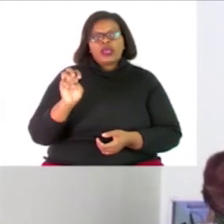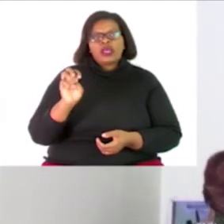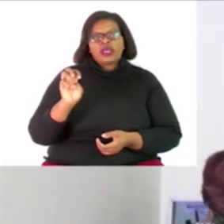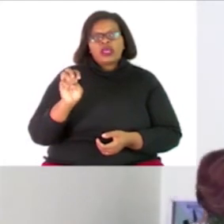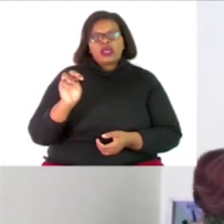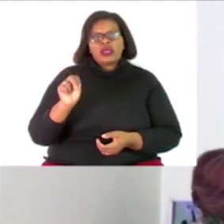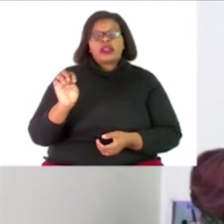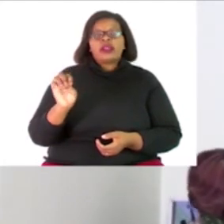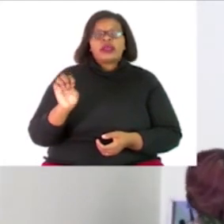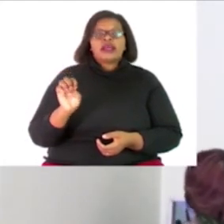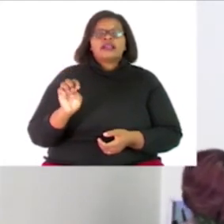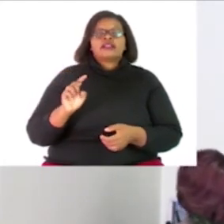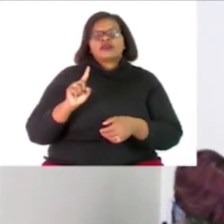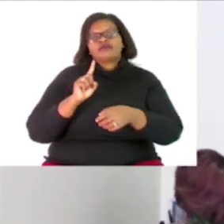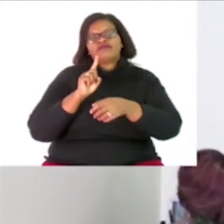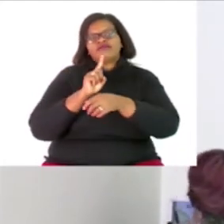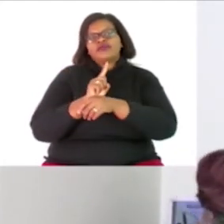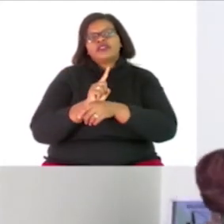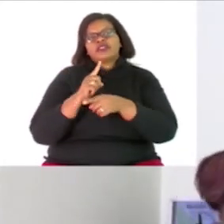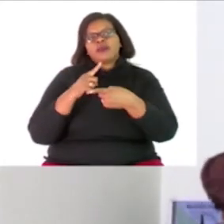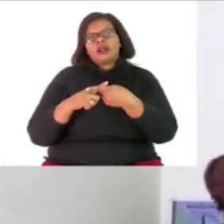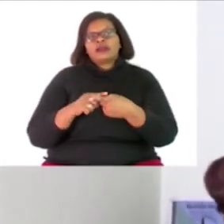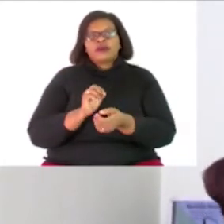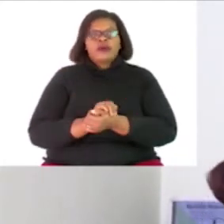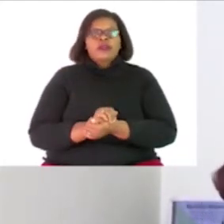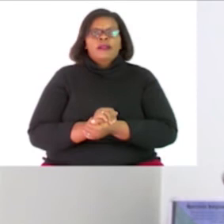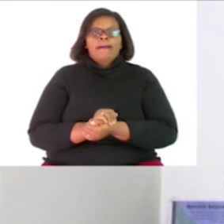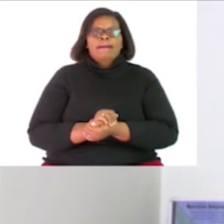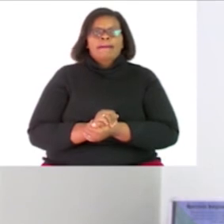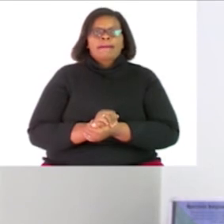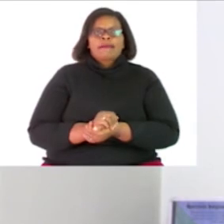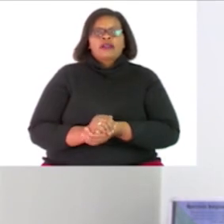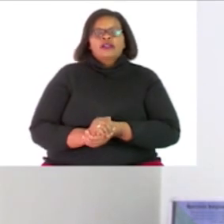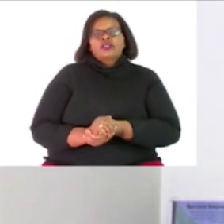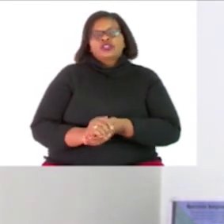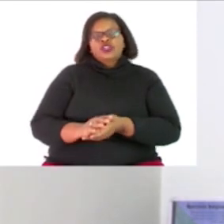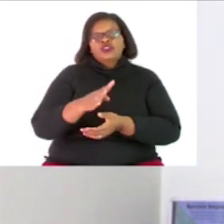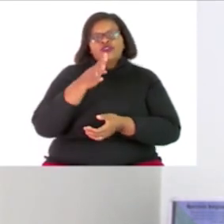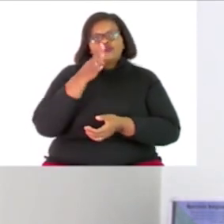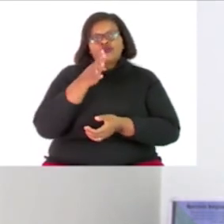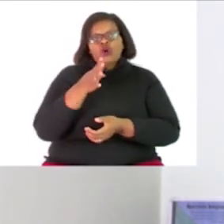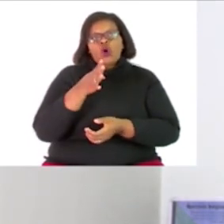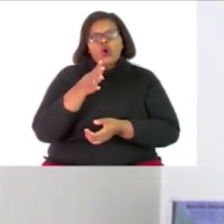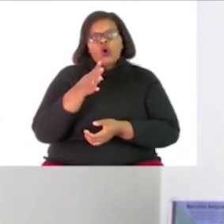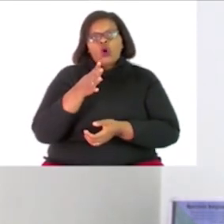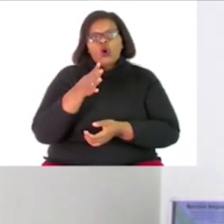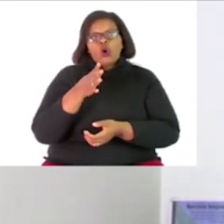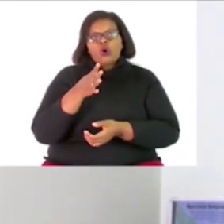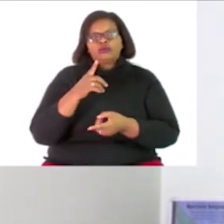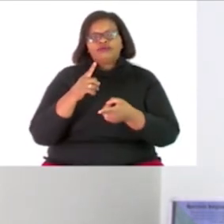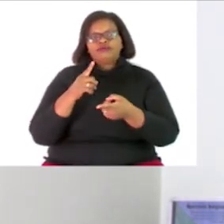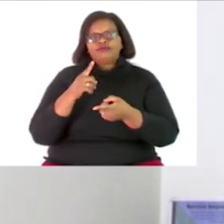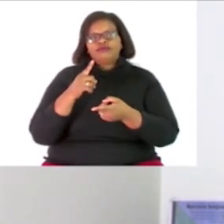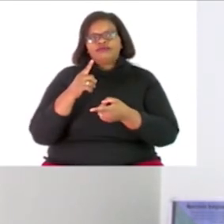can you help me out here the multiples of four where do we start he says four